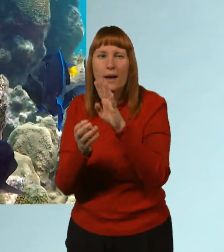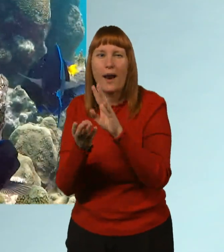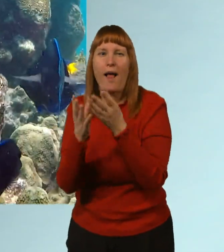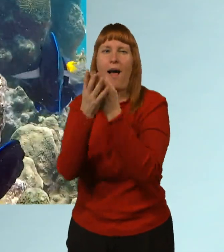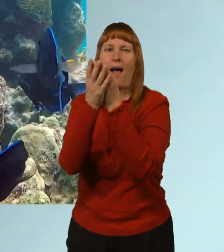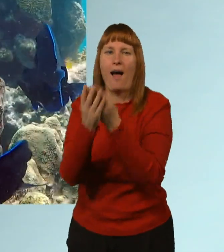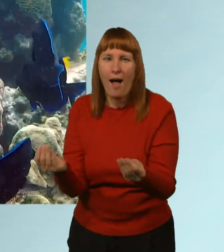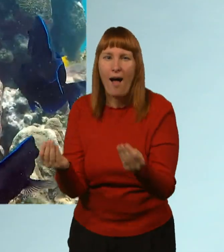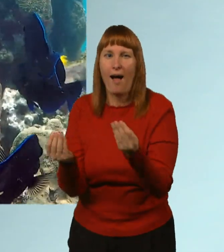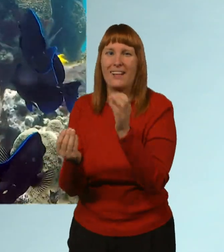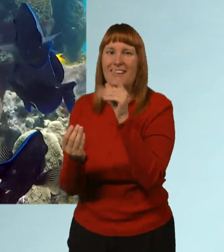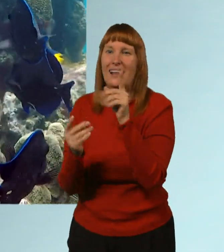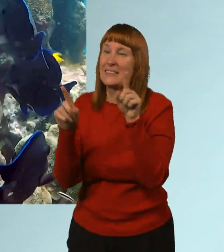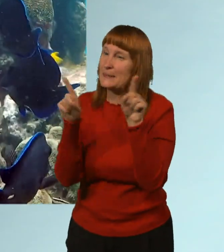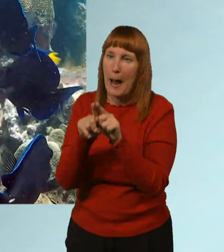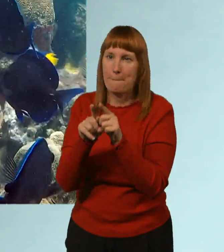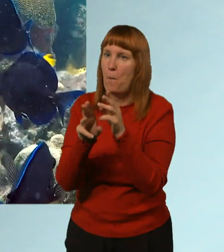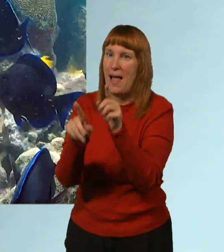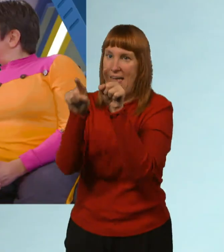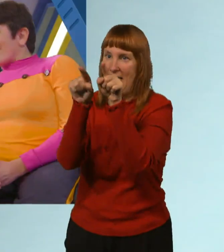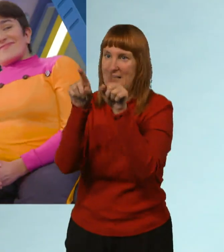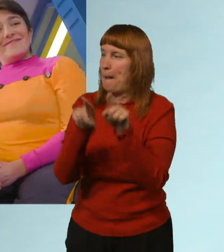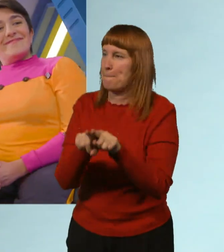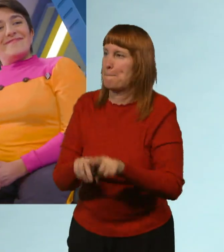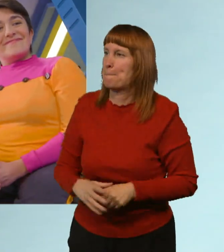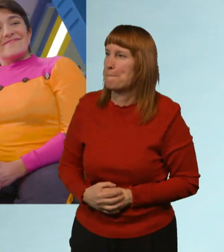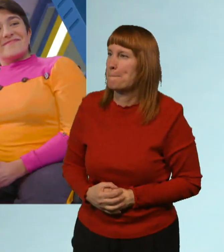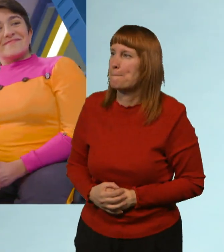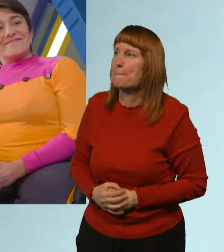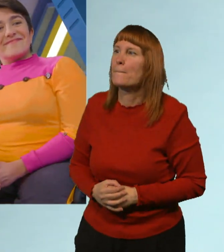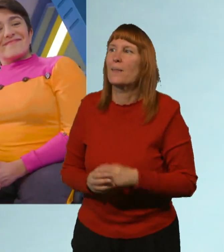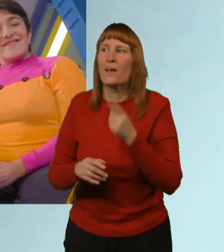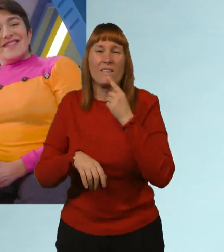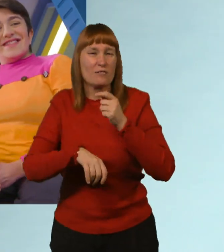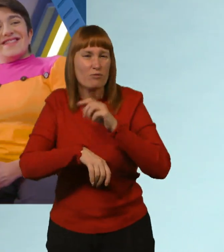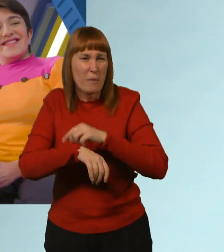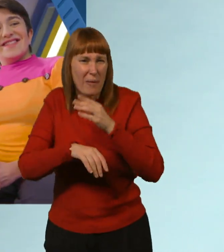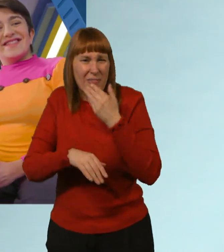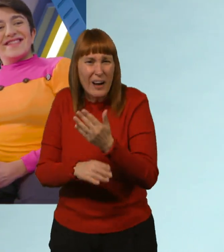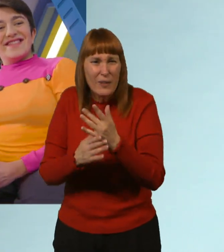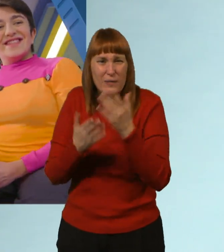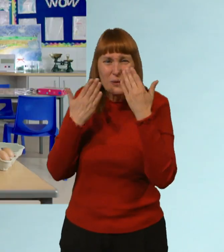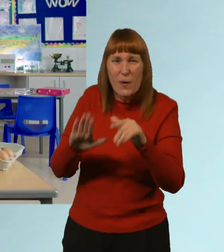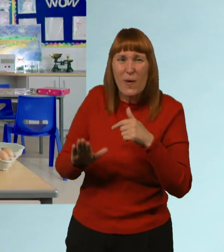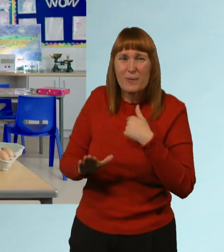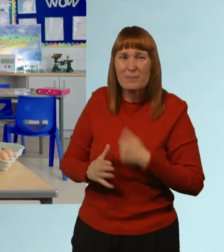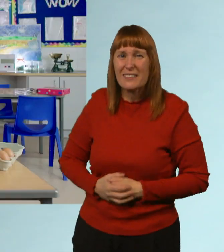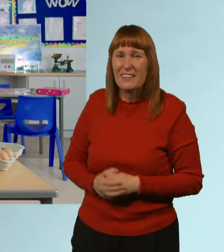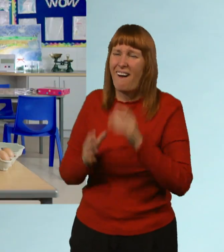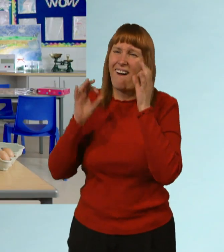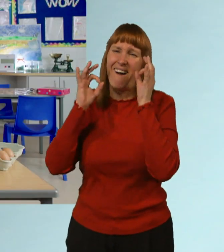So that's why the coral is in trouble. Thanks for showing me, Killian and Tara, with your fantastic egg